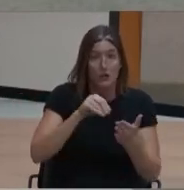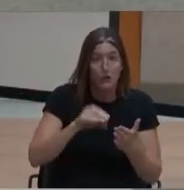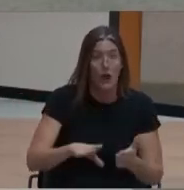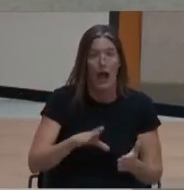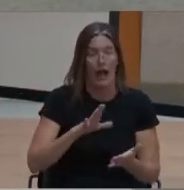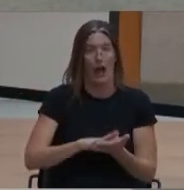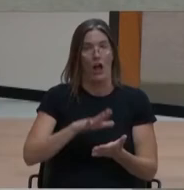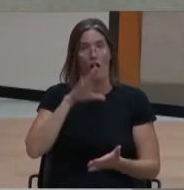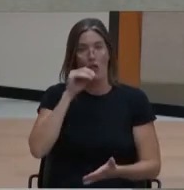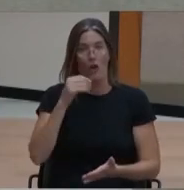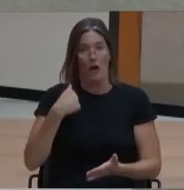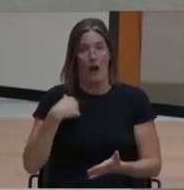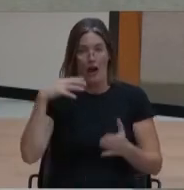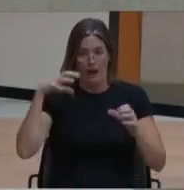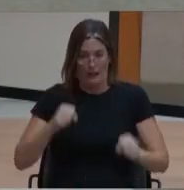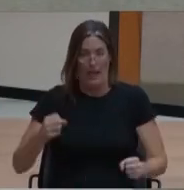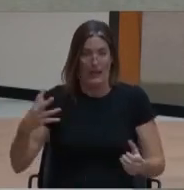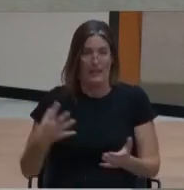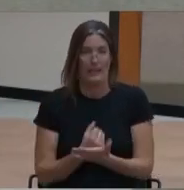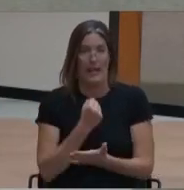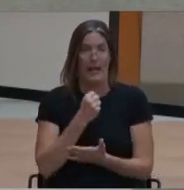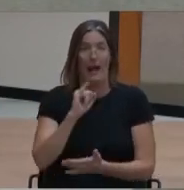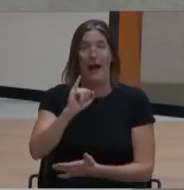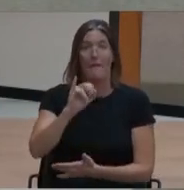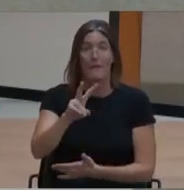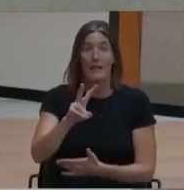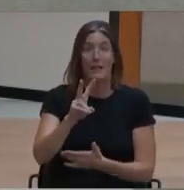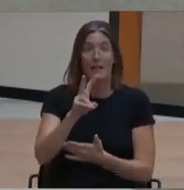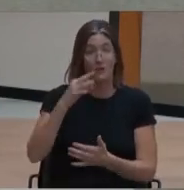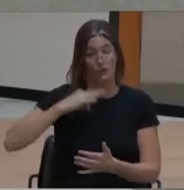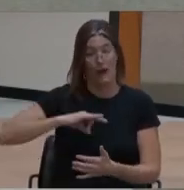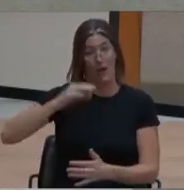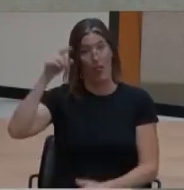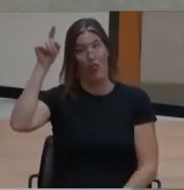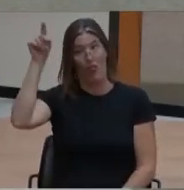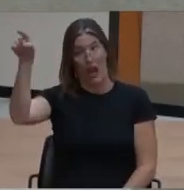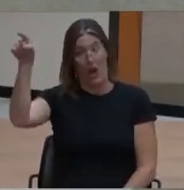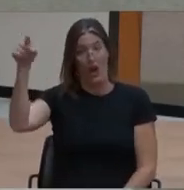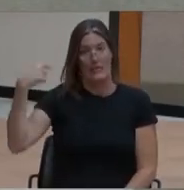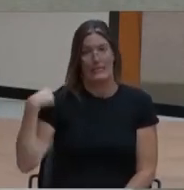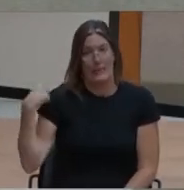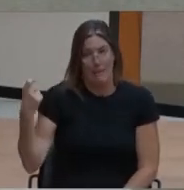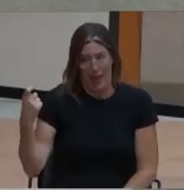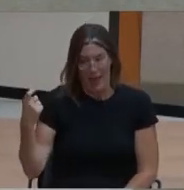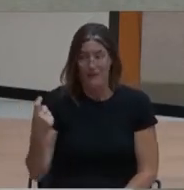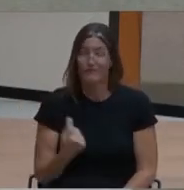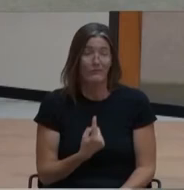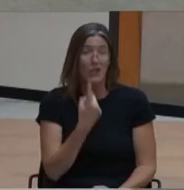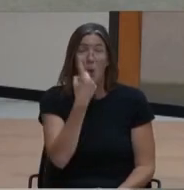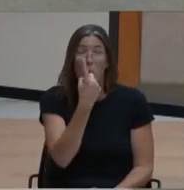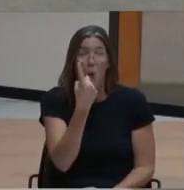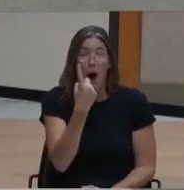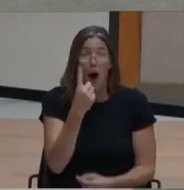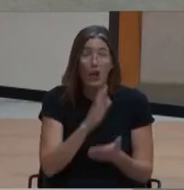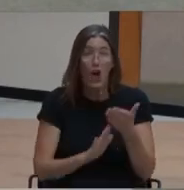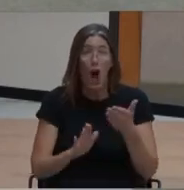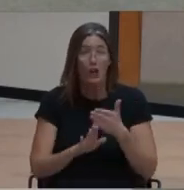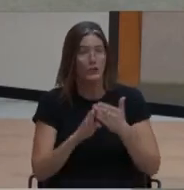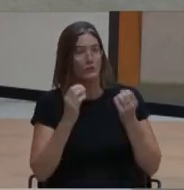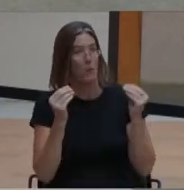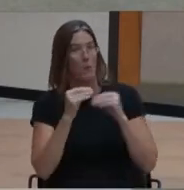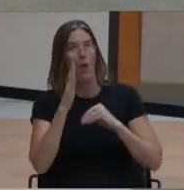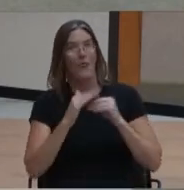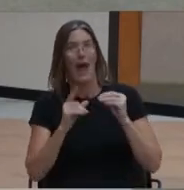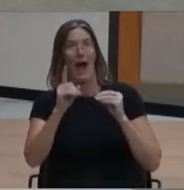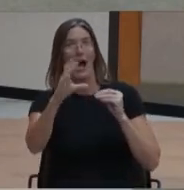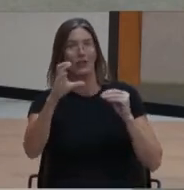get IB credit over there. This university was just one of the 100 colleges that were represented in, and we were